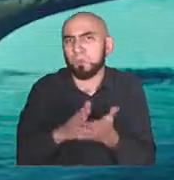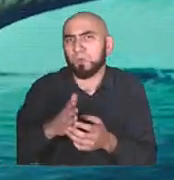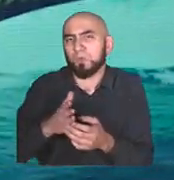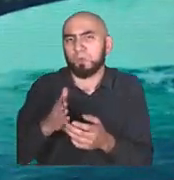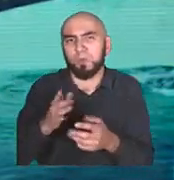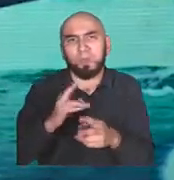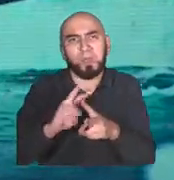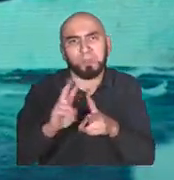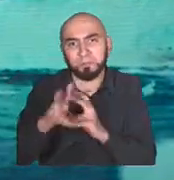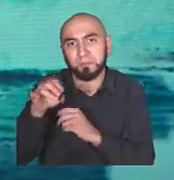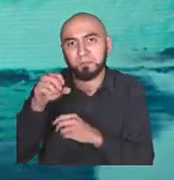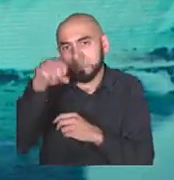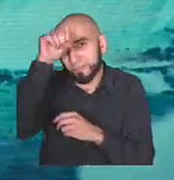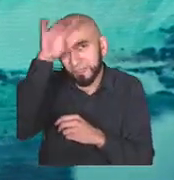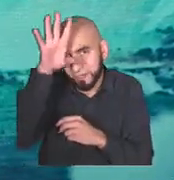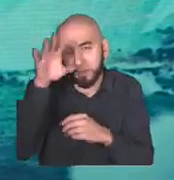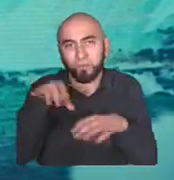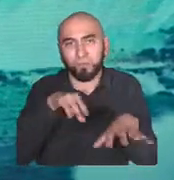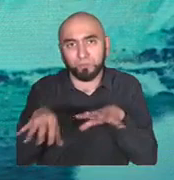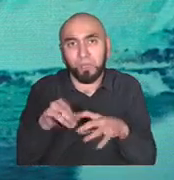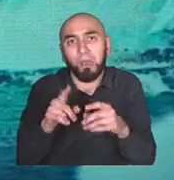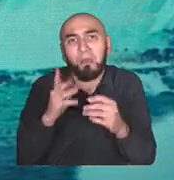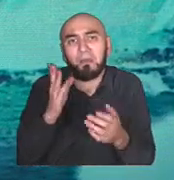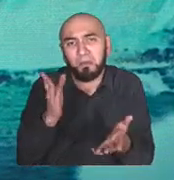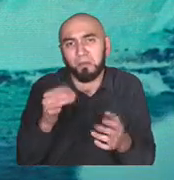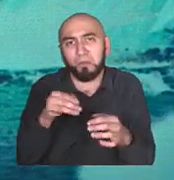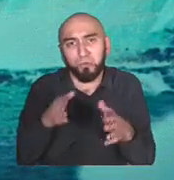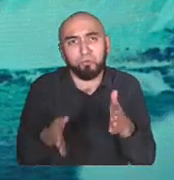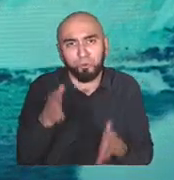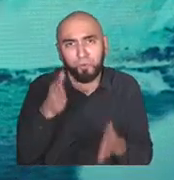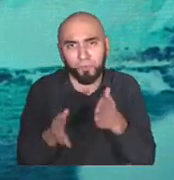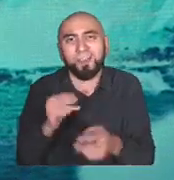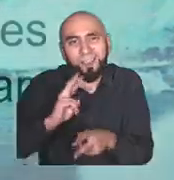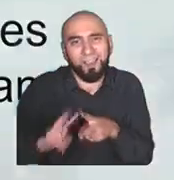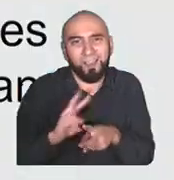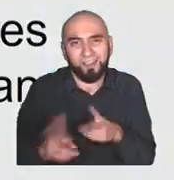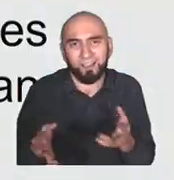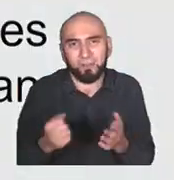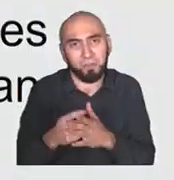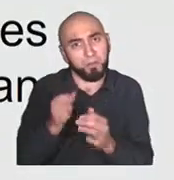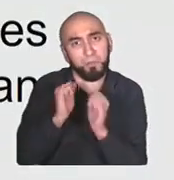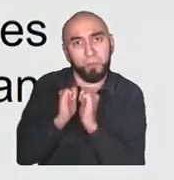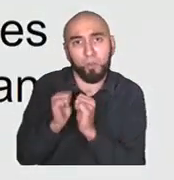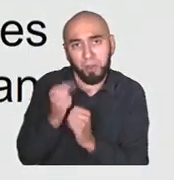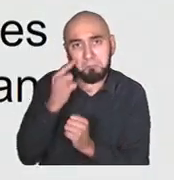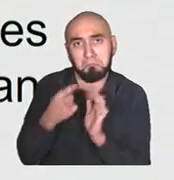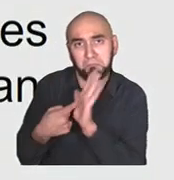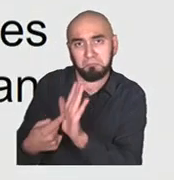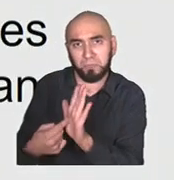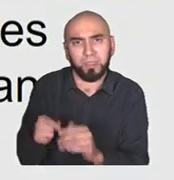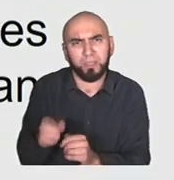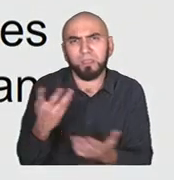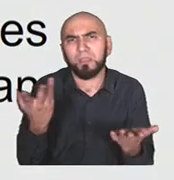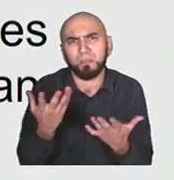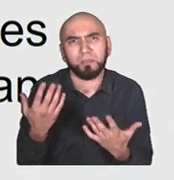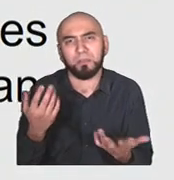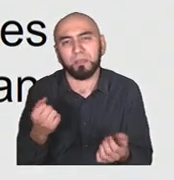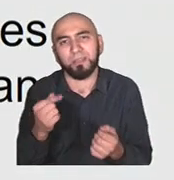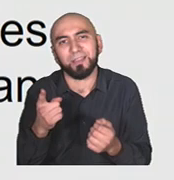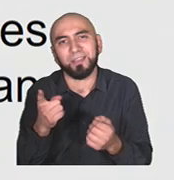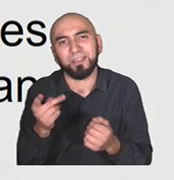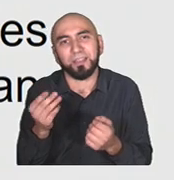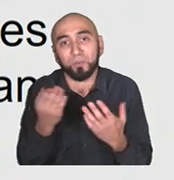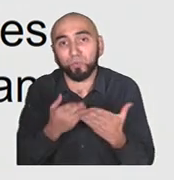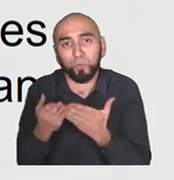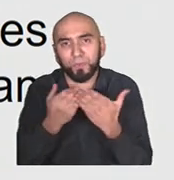dangerous for humans to do that. This is my friend Todd Huffman, and he was upset because grad students and postdocs were in labs taking